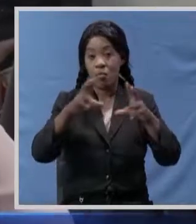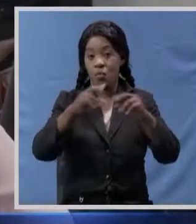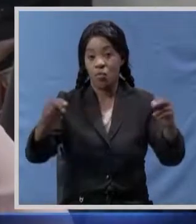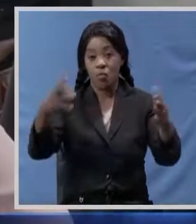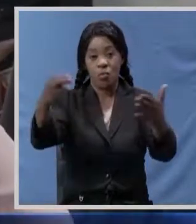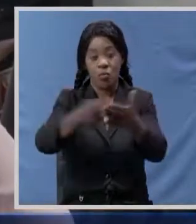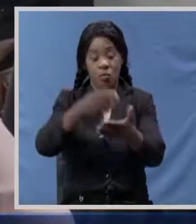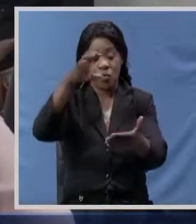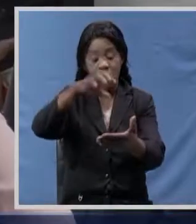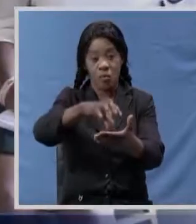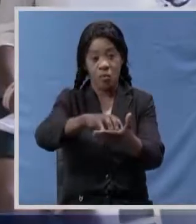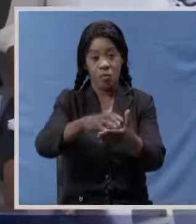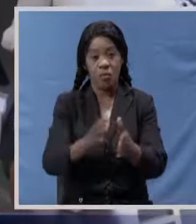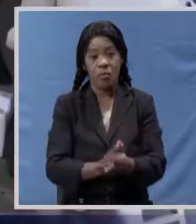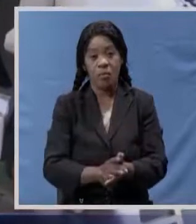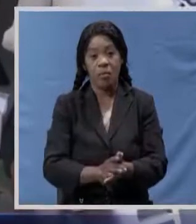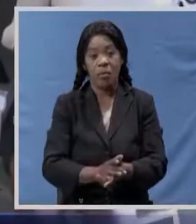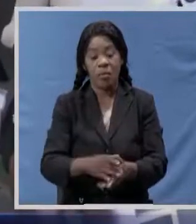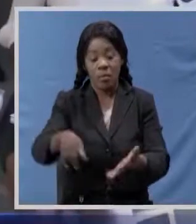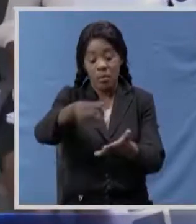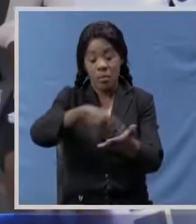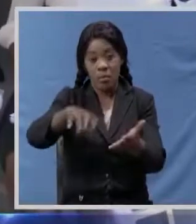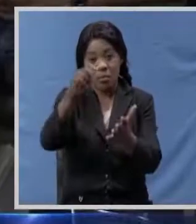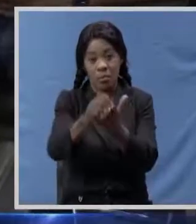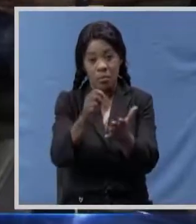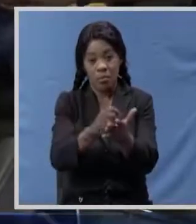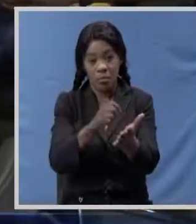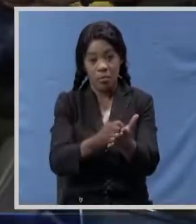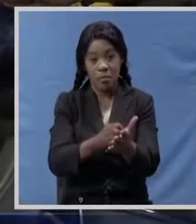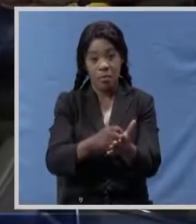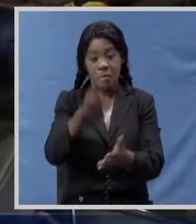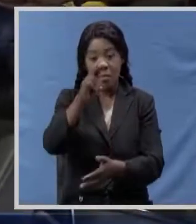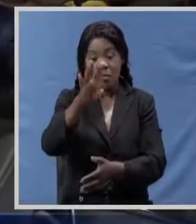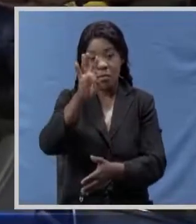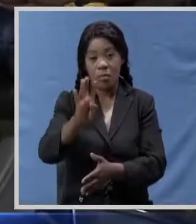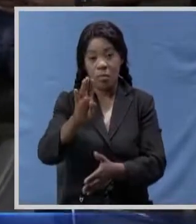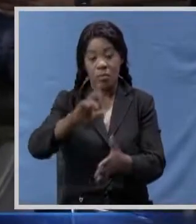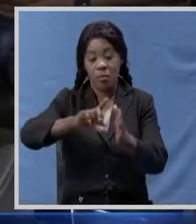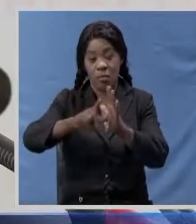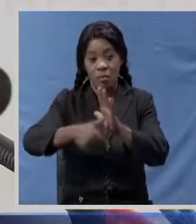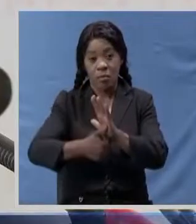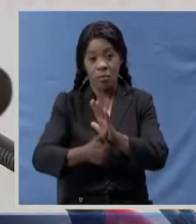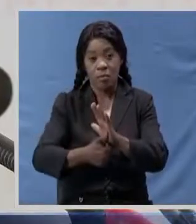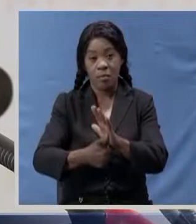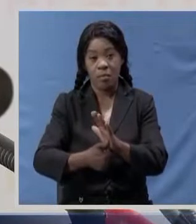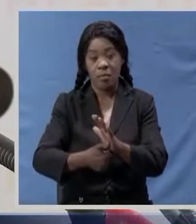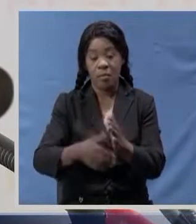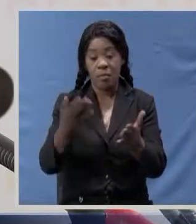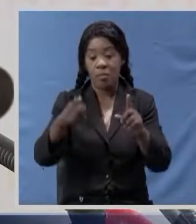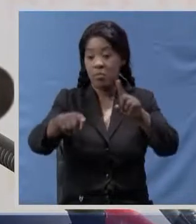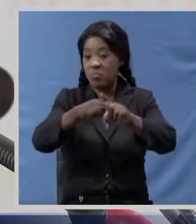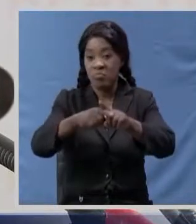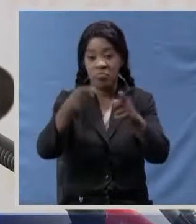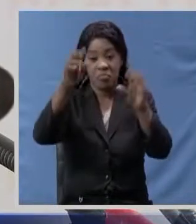among us the 104 tests that we conducted in the last 24 hours none was positive